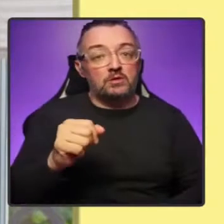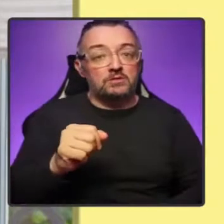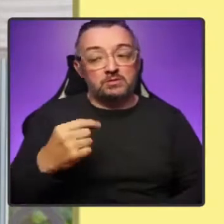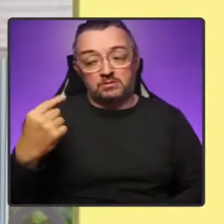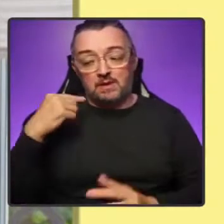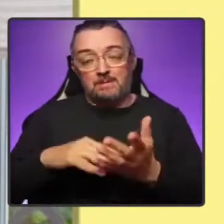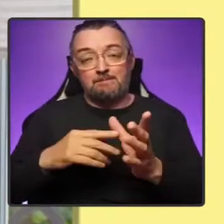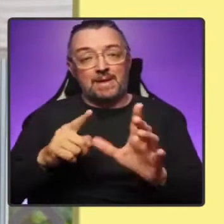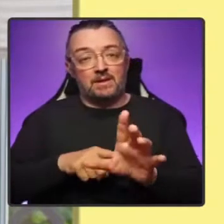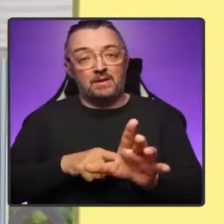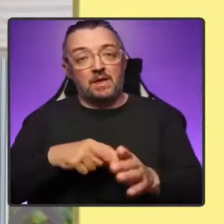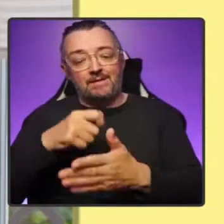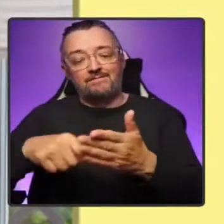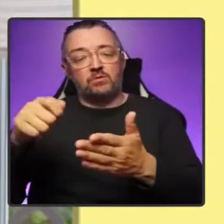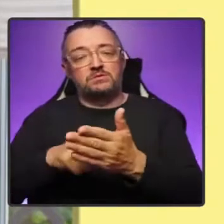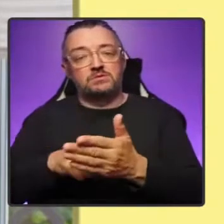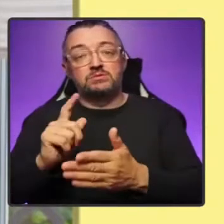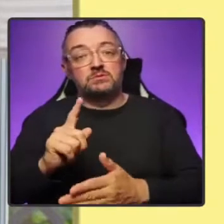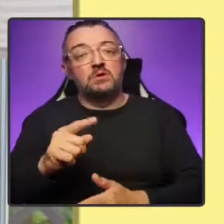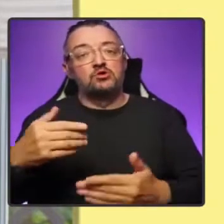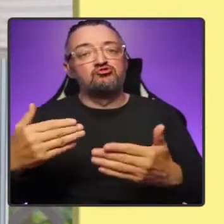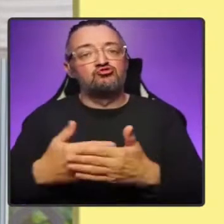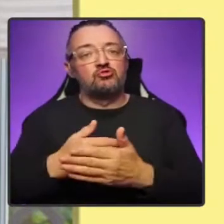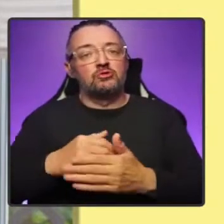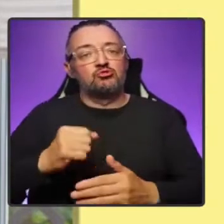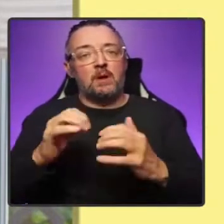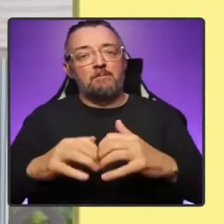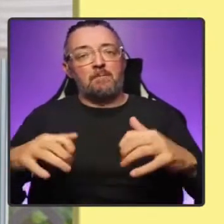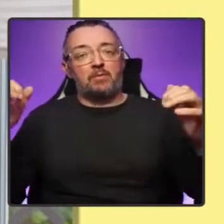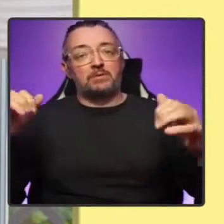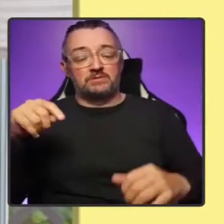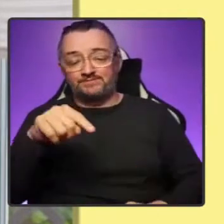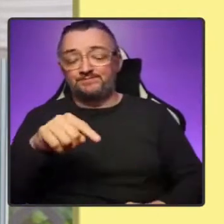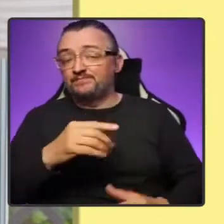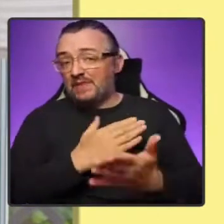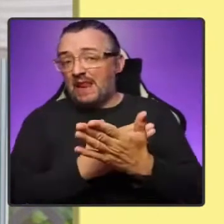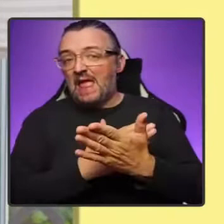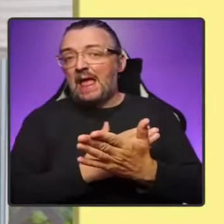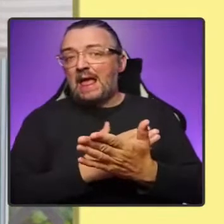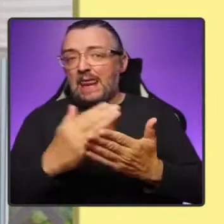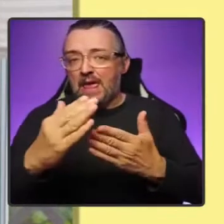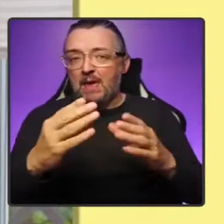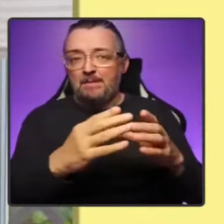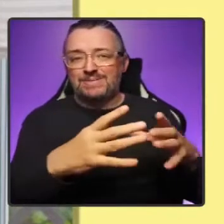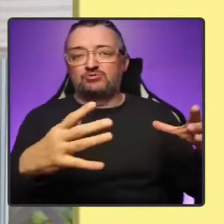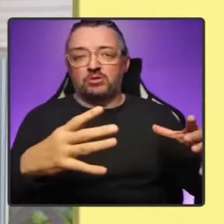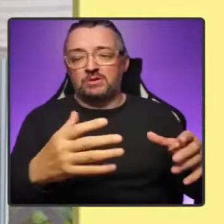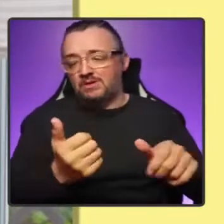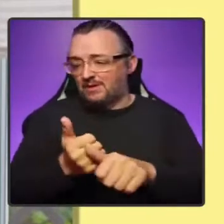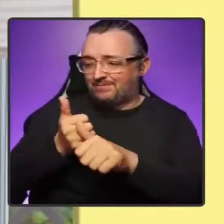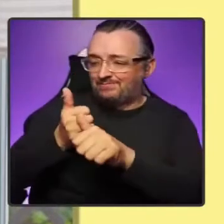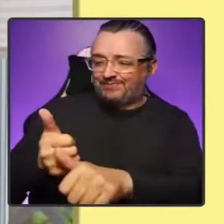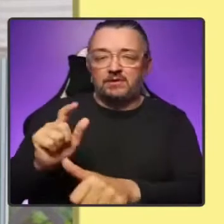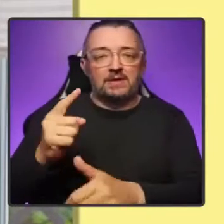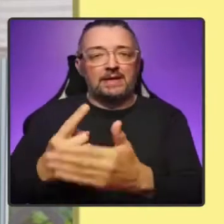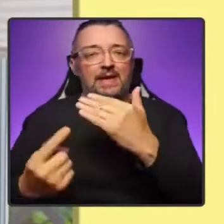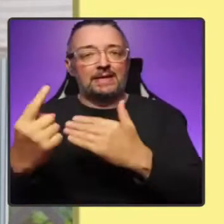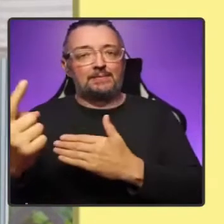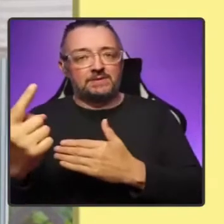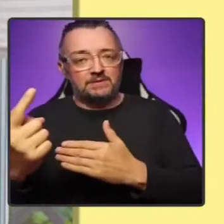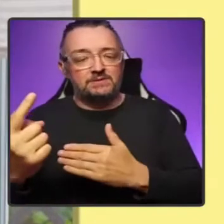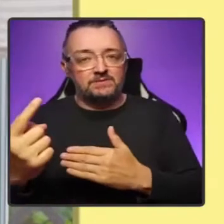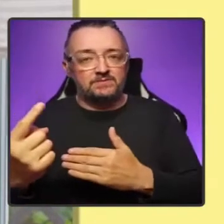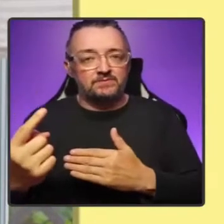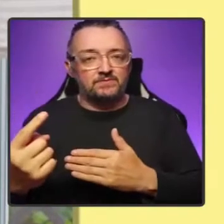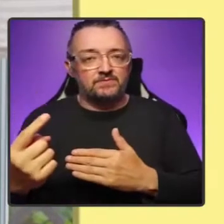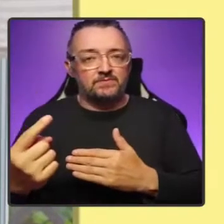Parliament. That new Parliament has a clear and substantial majority in favour of an independent referendum. As we